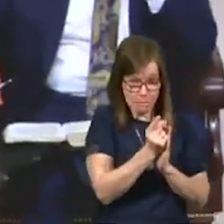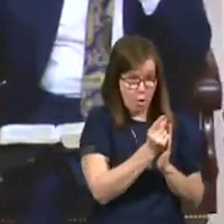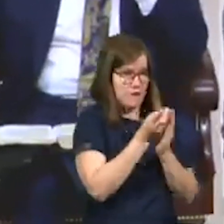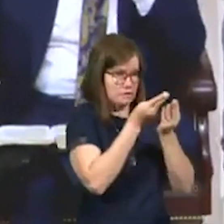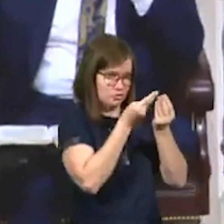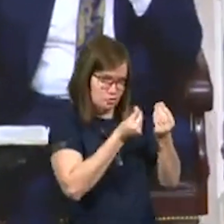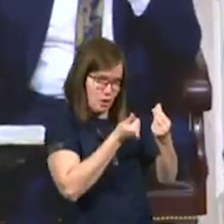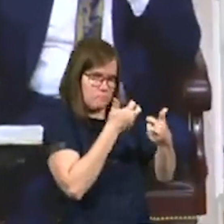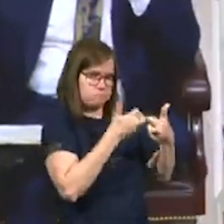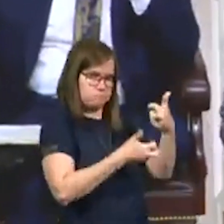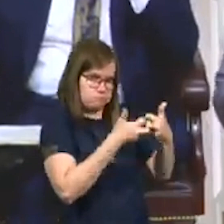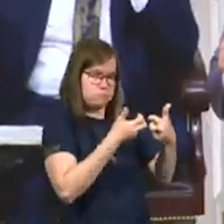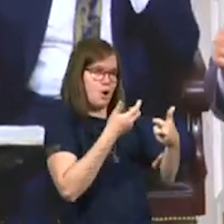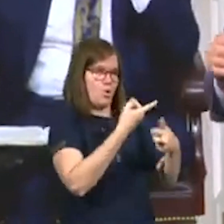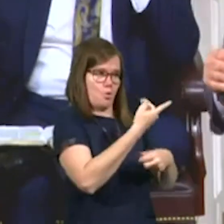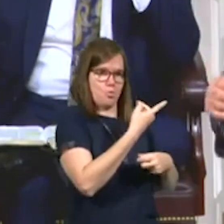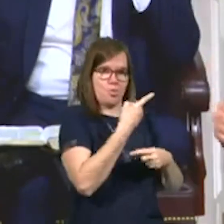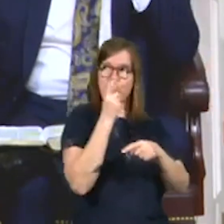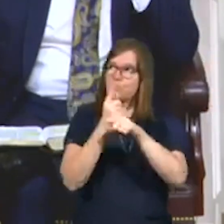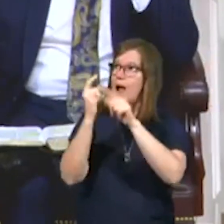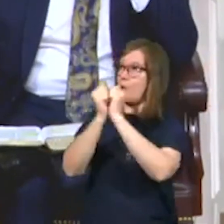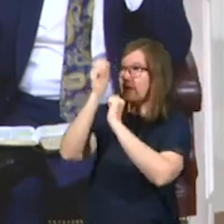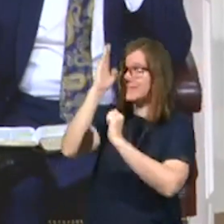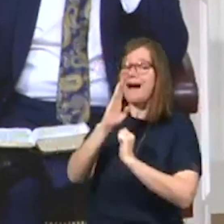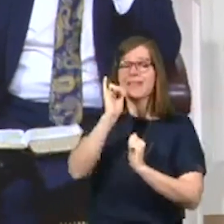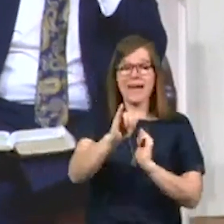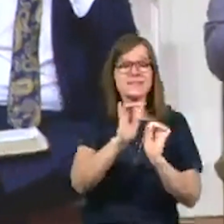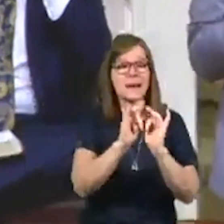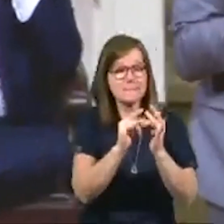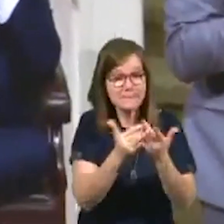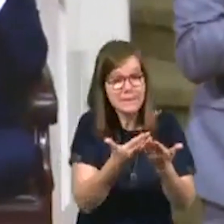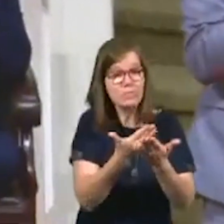other. We got right with God. That's a biblical thing.